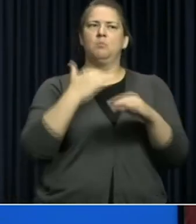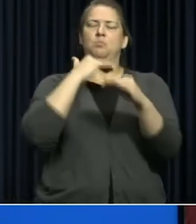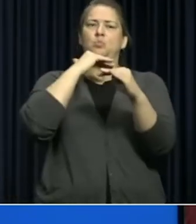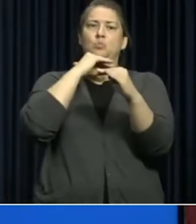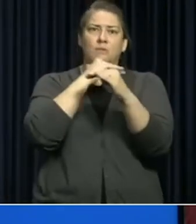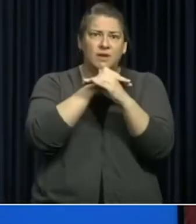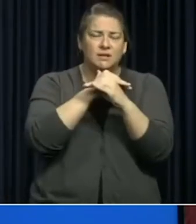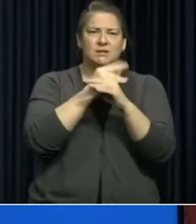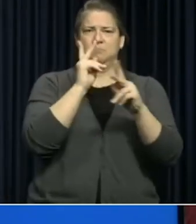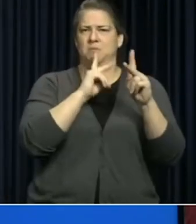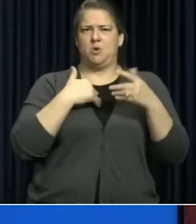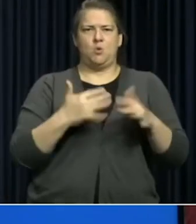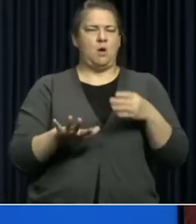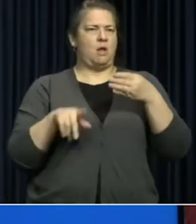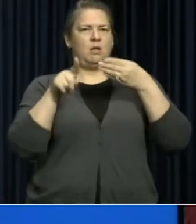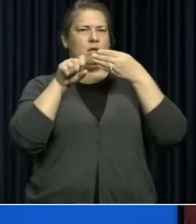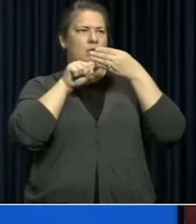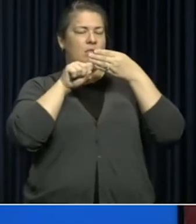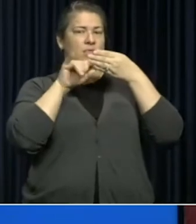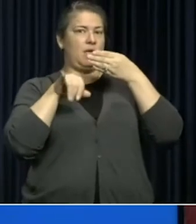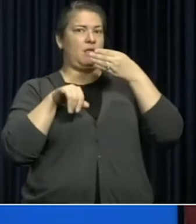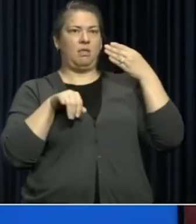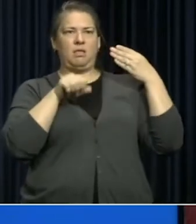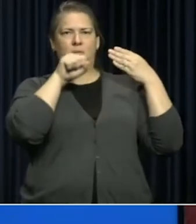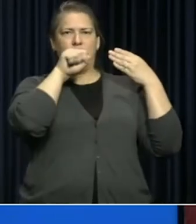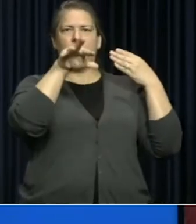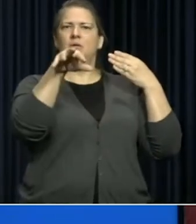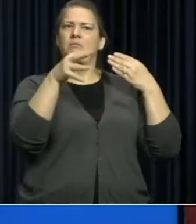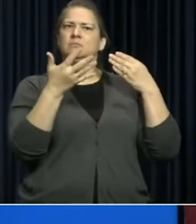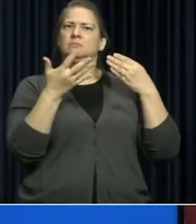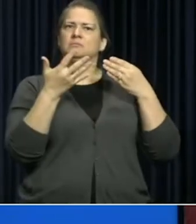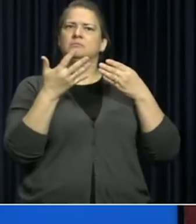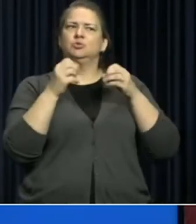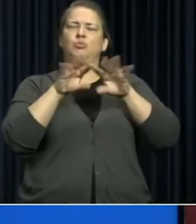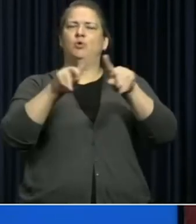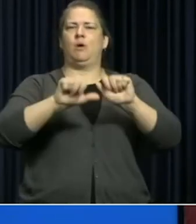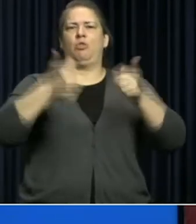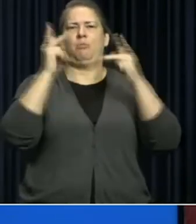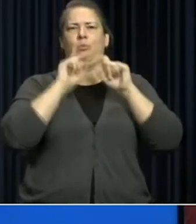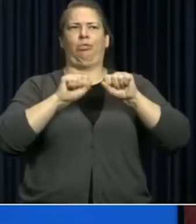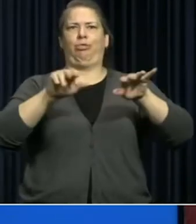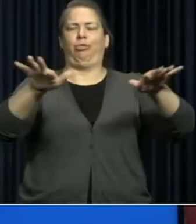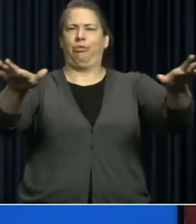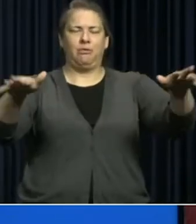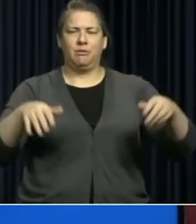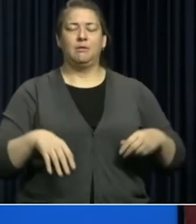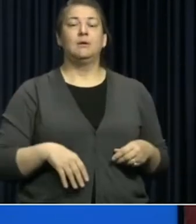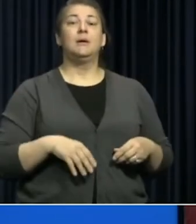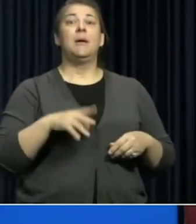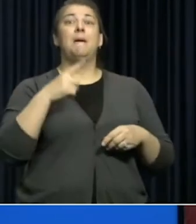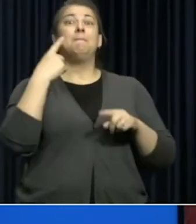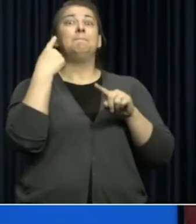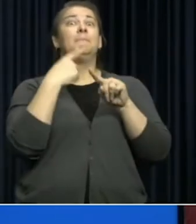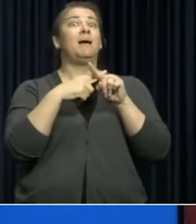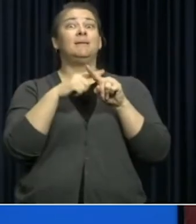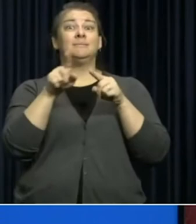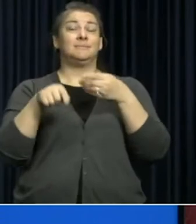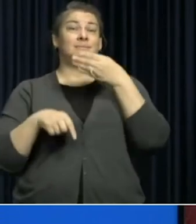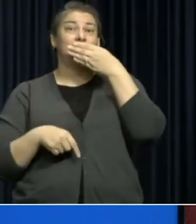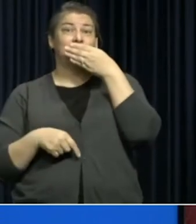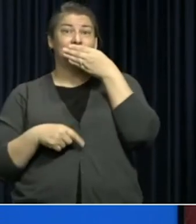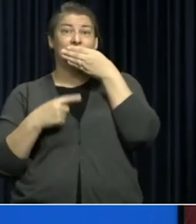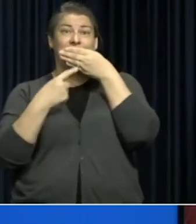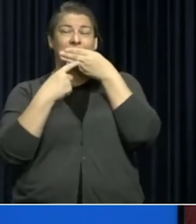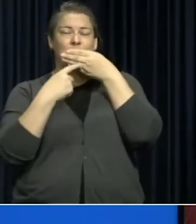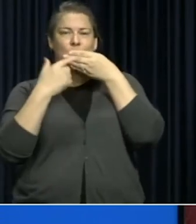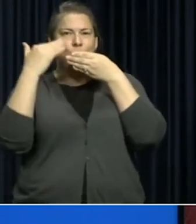people from spreading infection to others. On the other hand the second point it is a visible reminder that social